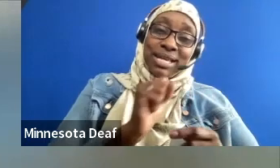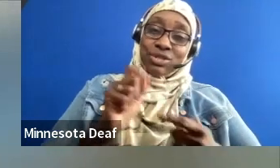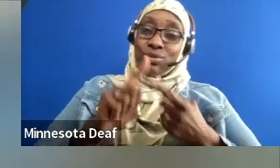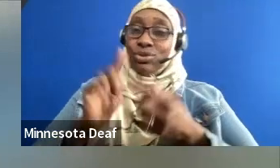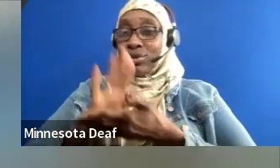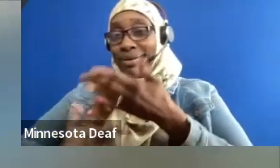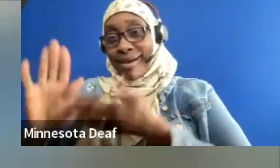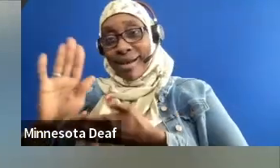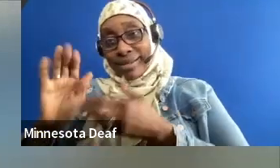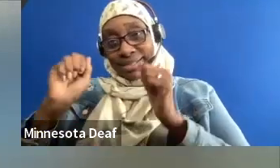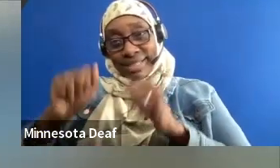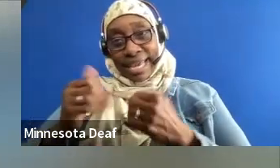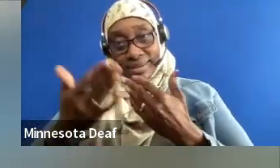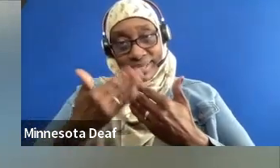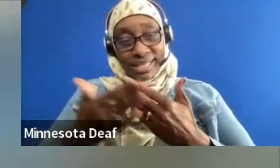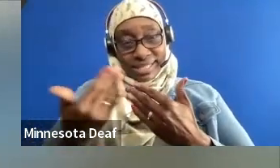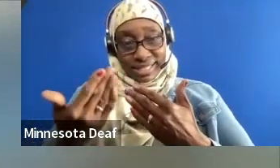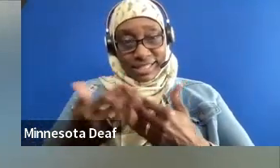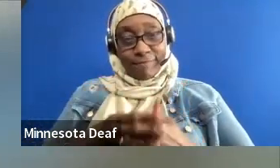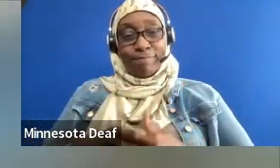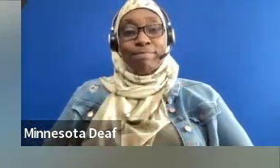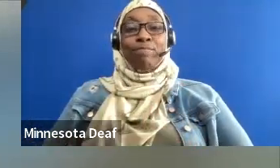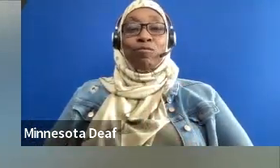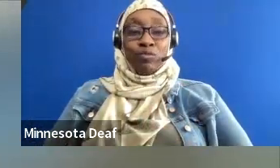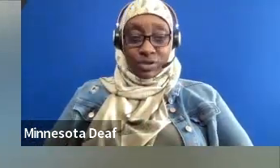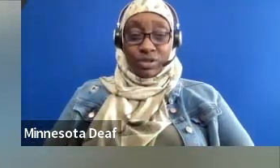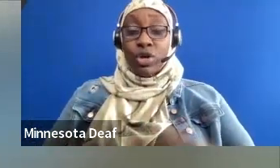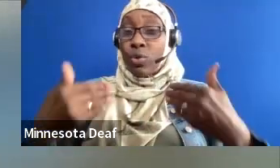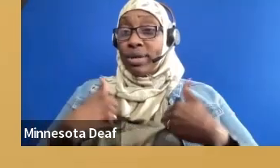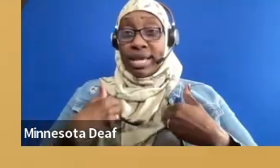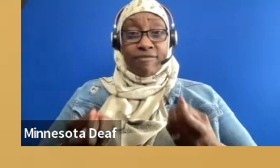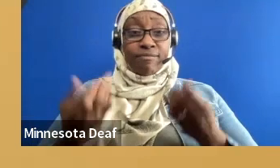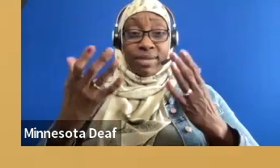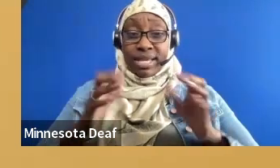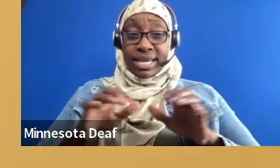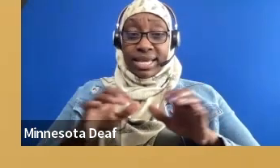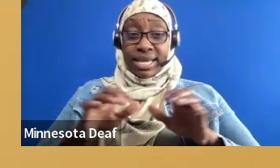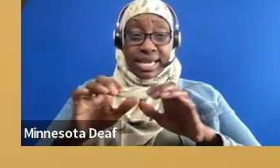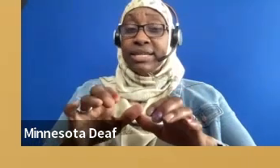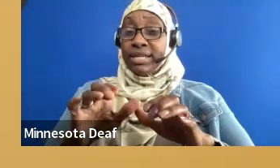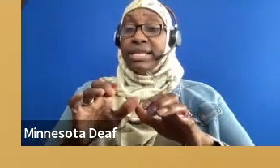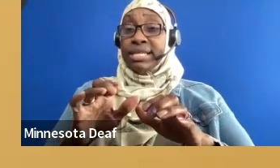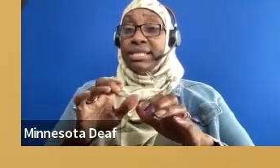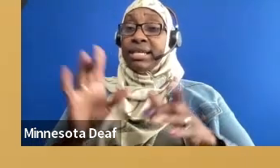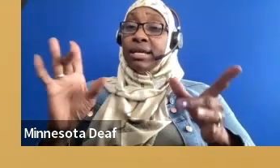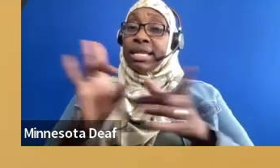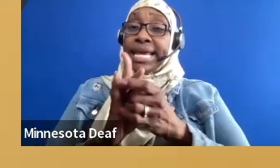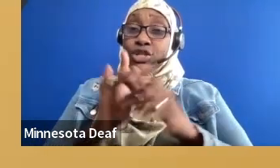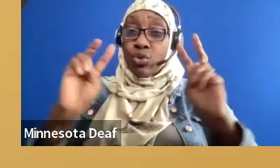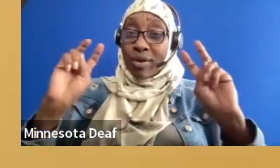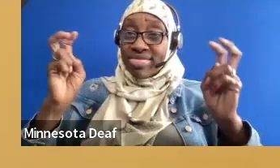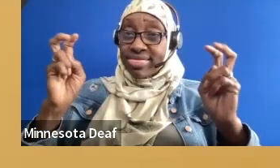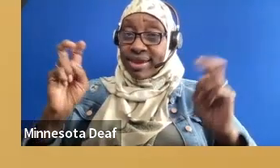around key activities and engagements around the beach. I like how I'm not really shy to be around